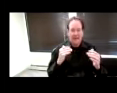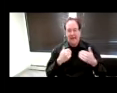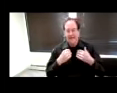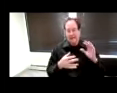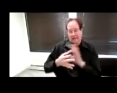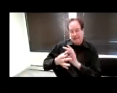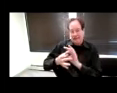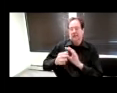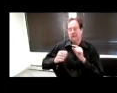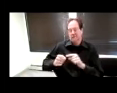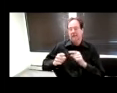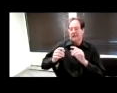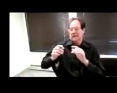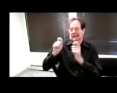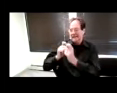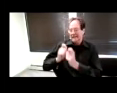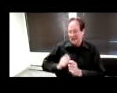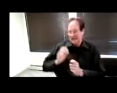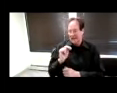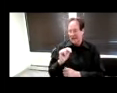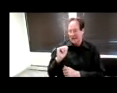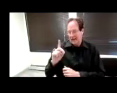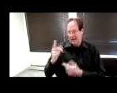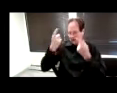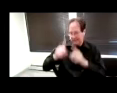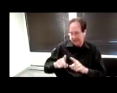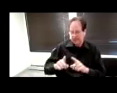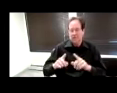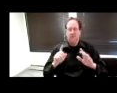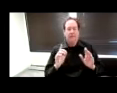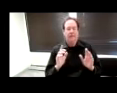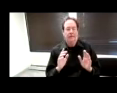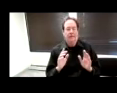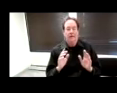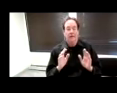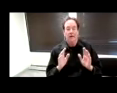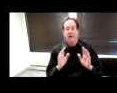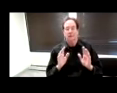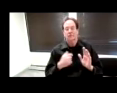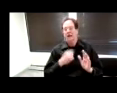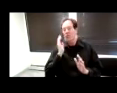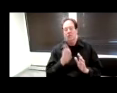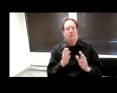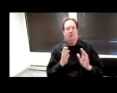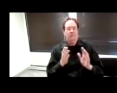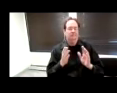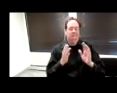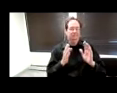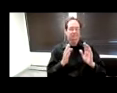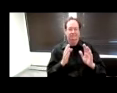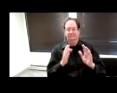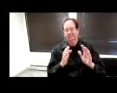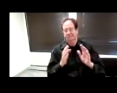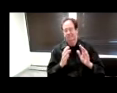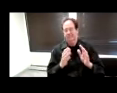and the agreement. So, I'll just go over some of the major